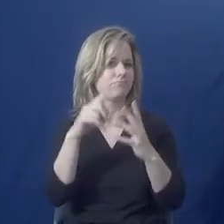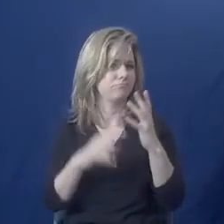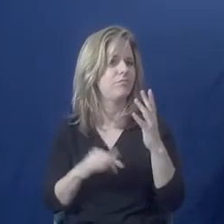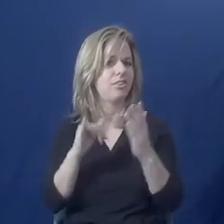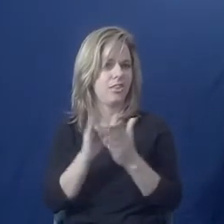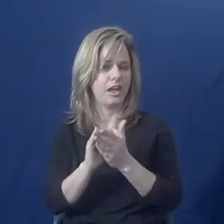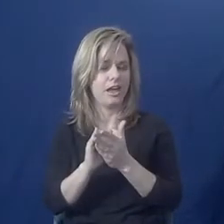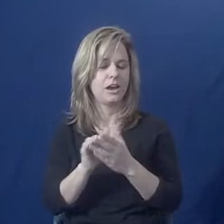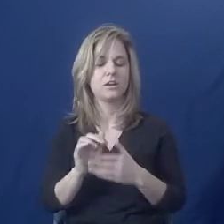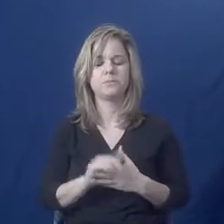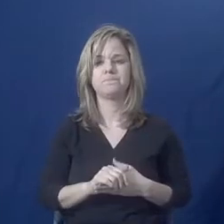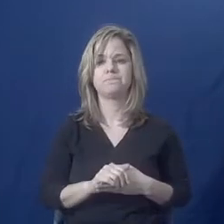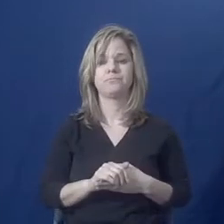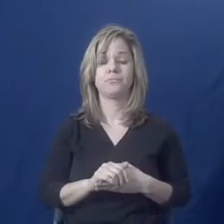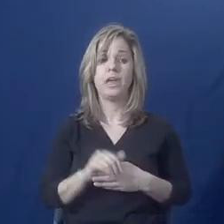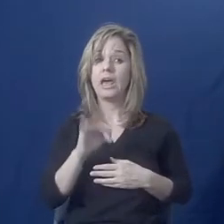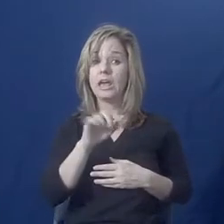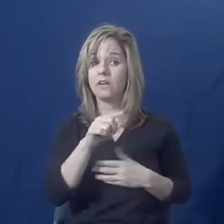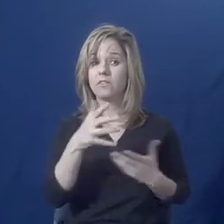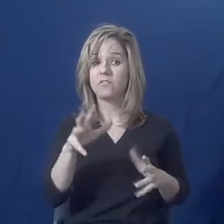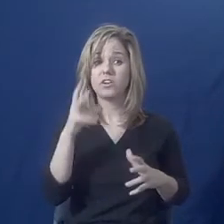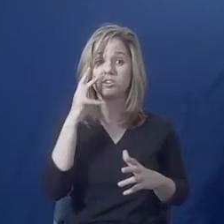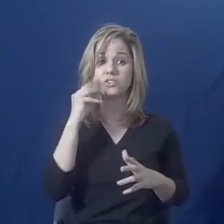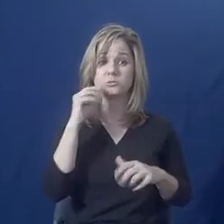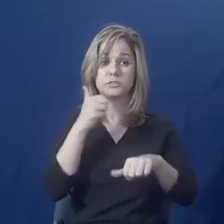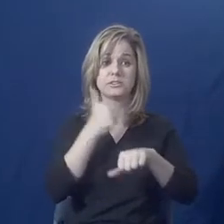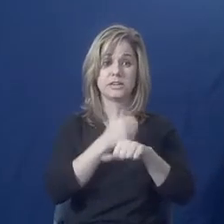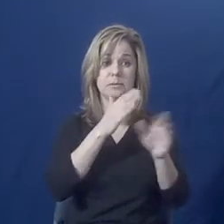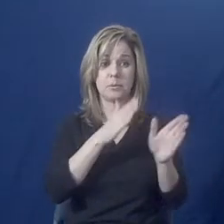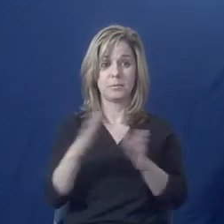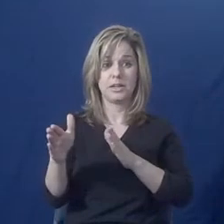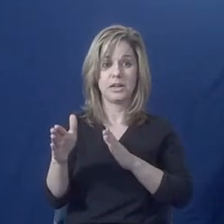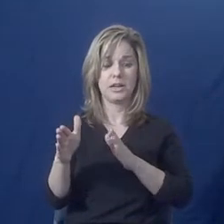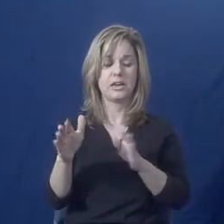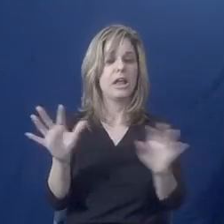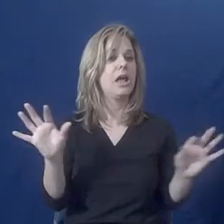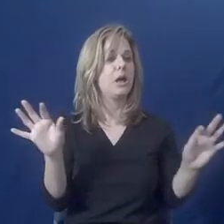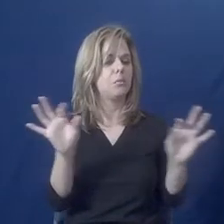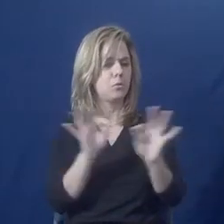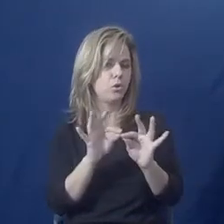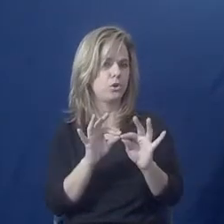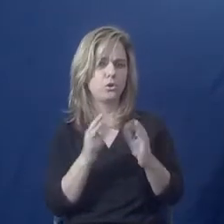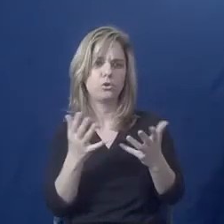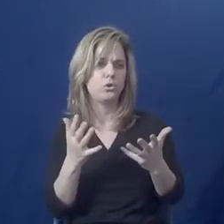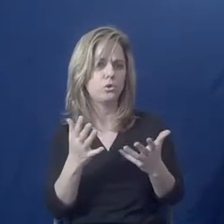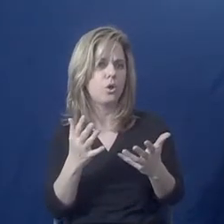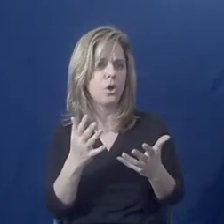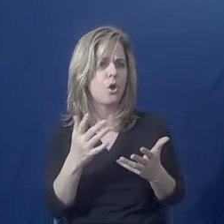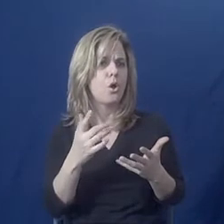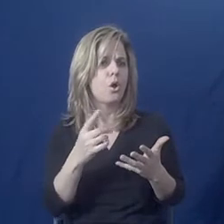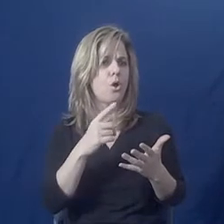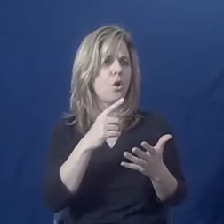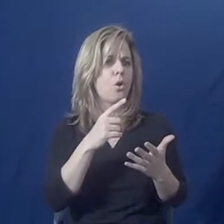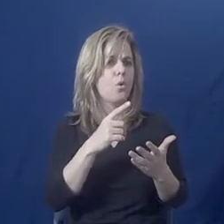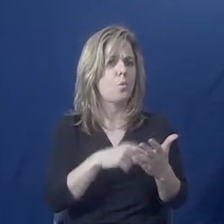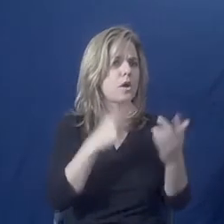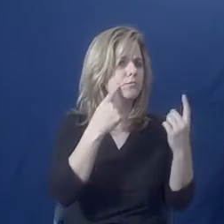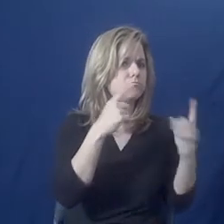If they had one before, it's important to ask what worked in that.